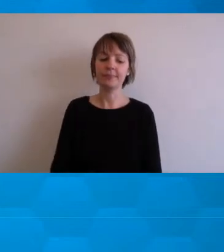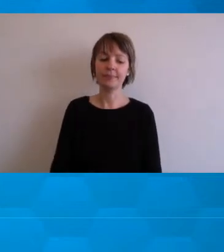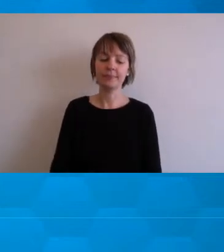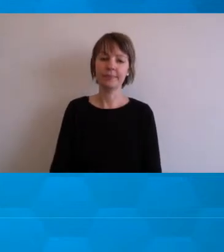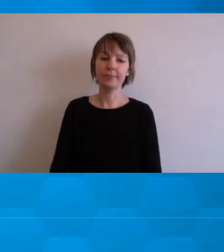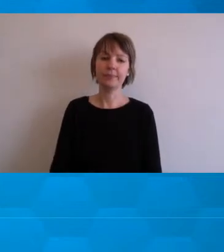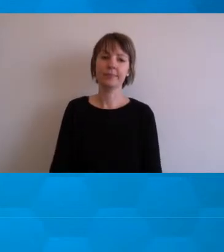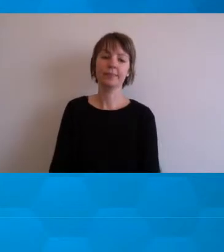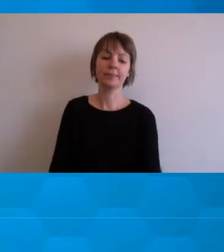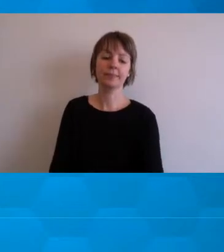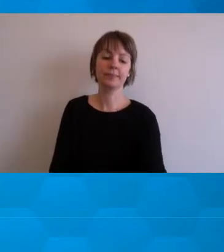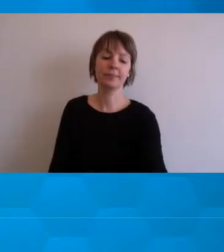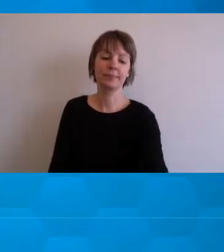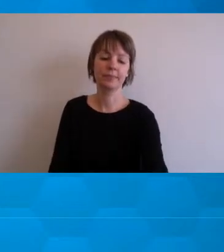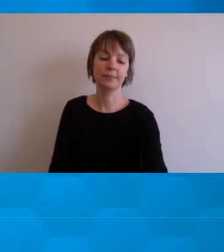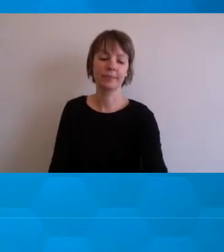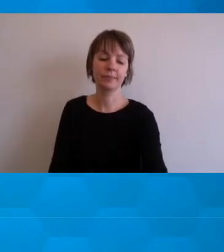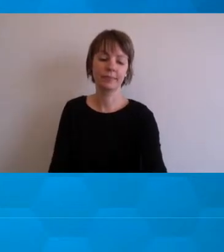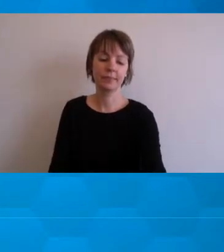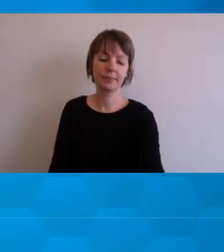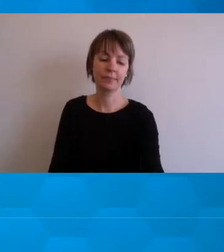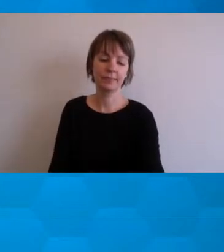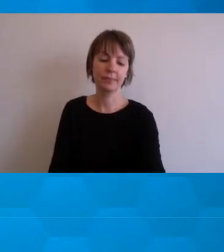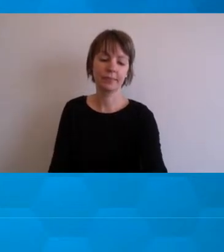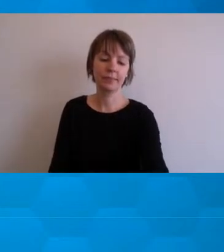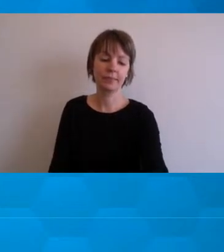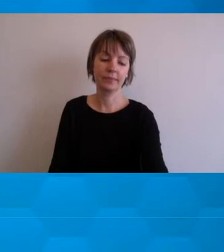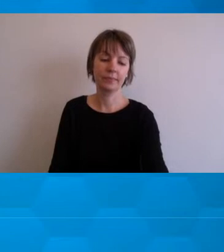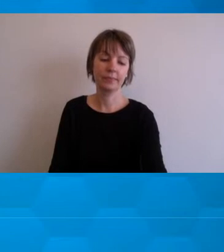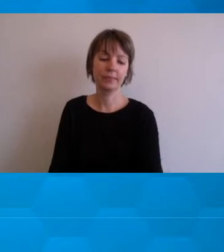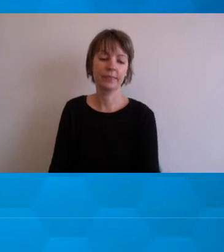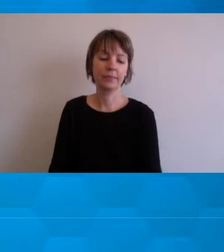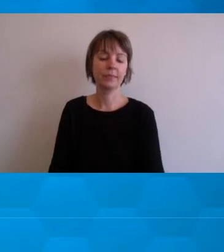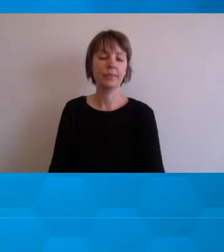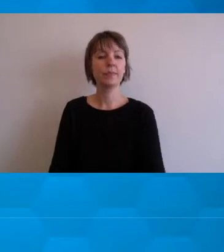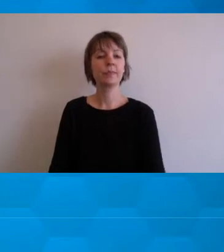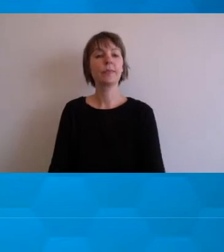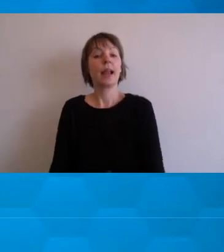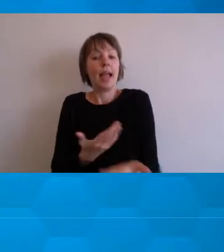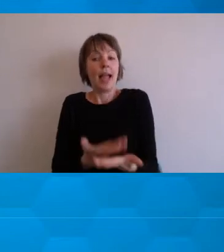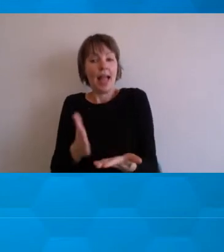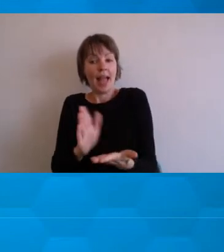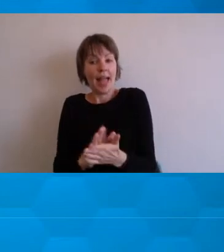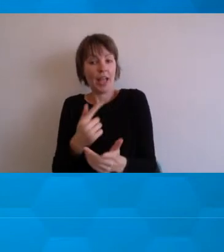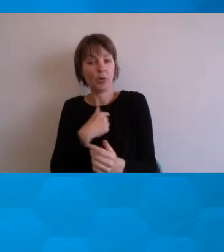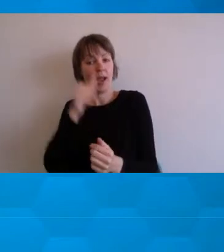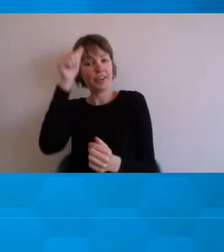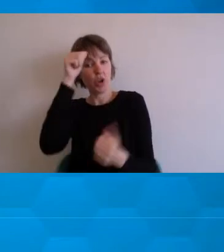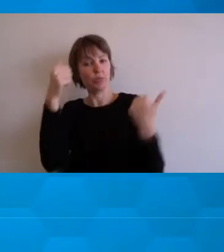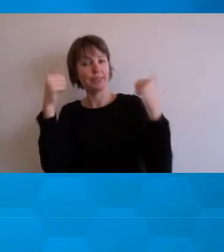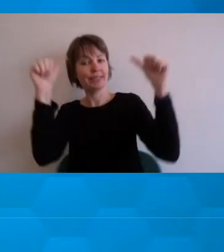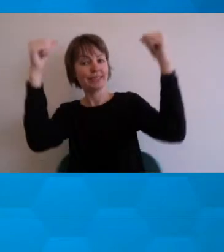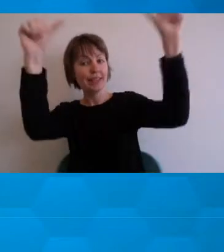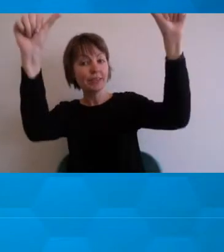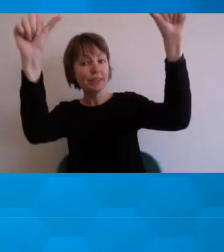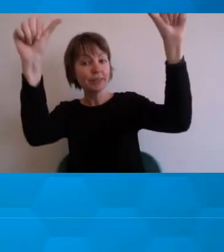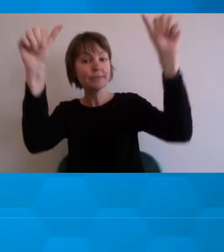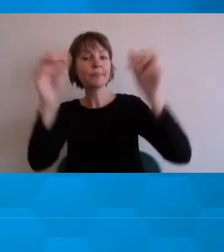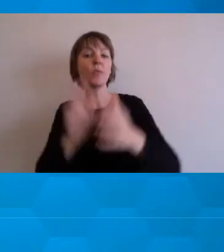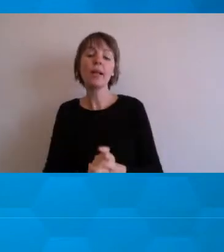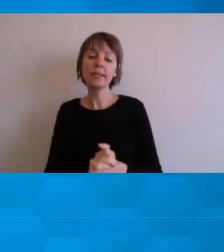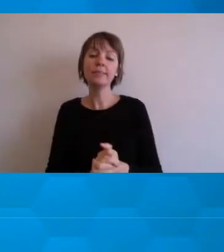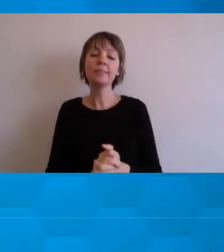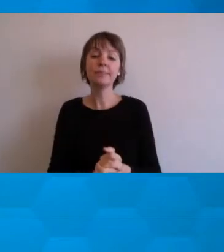So how do I know if it's working? Well, I guess one of the one of the things that I find with students who